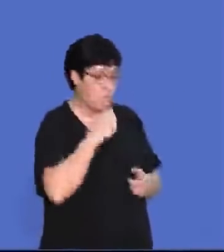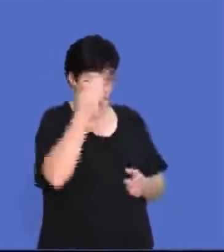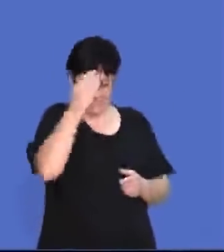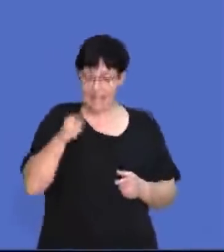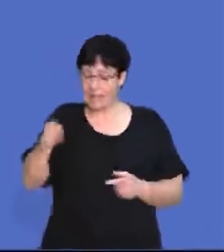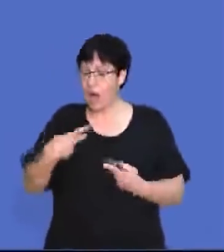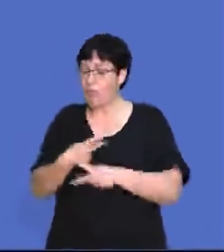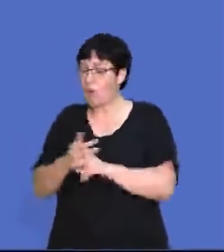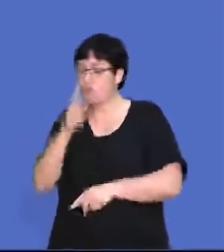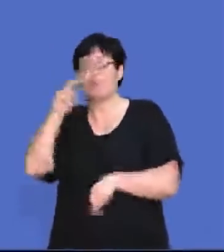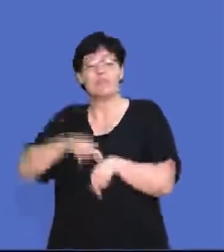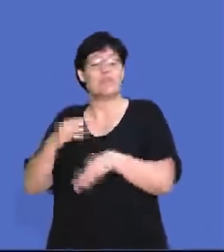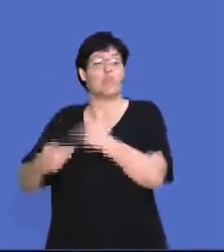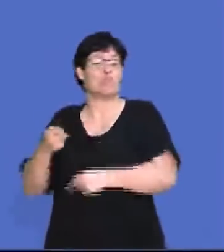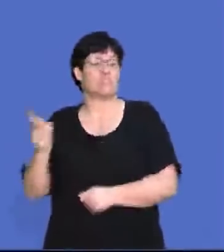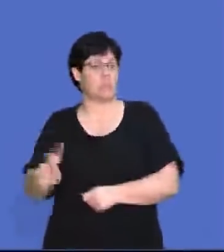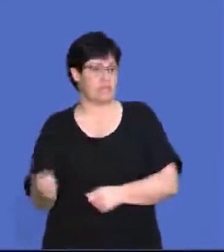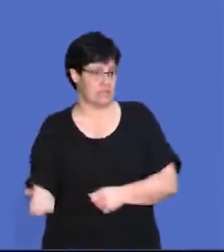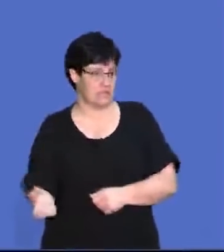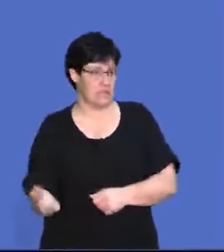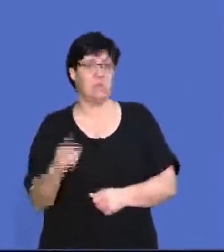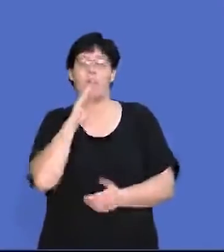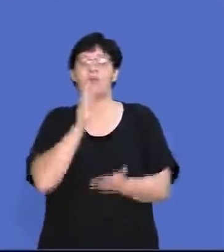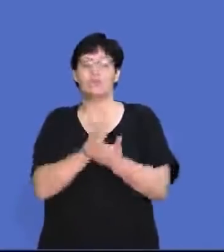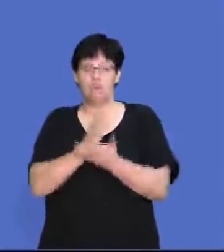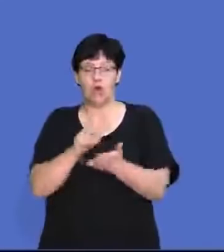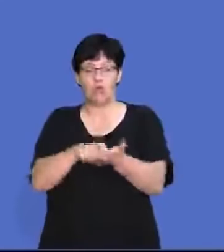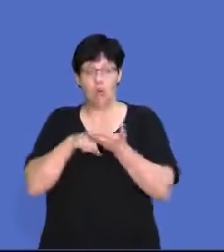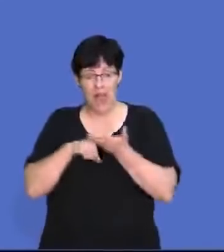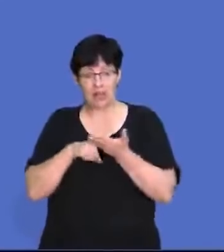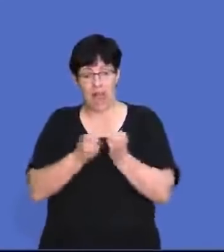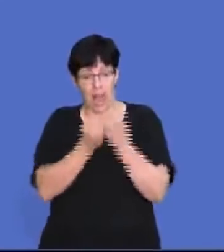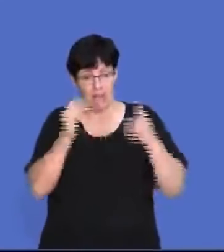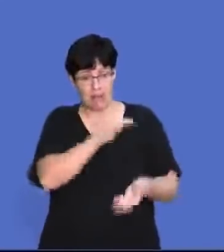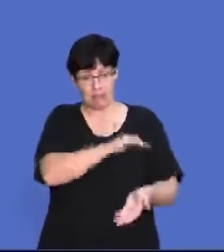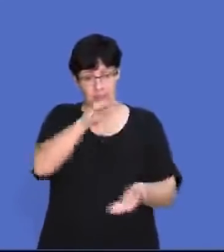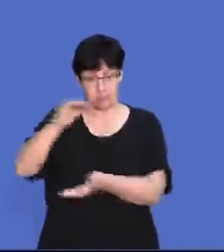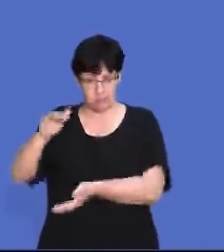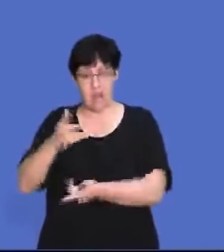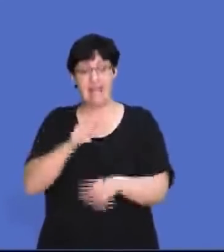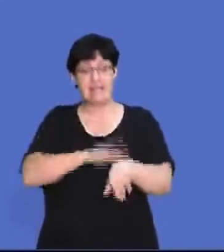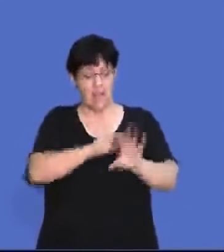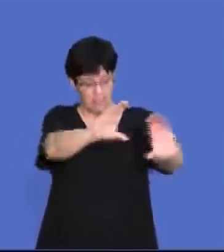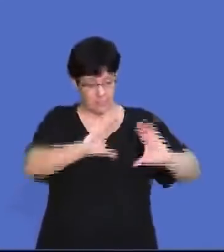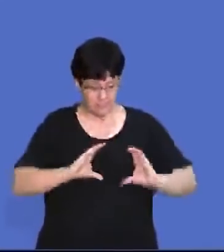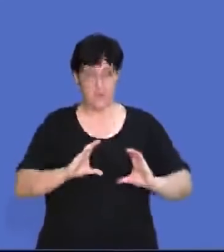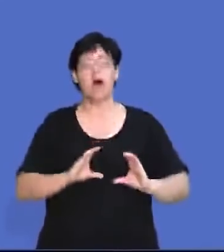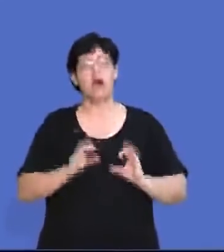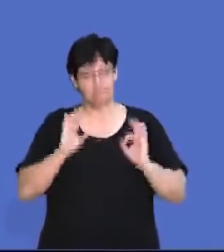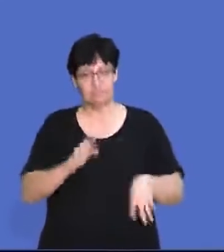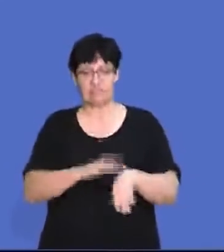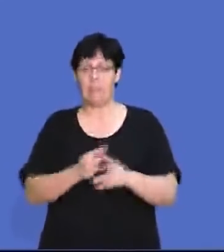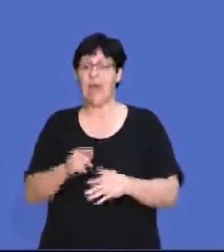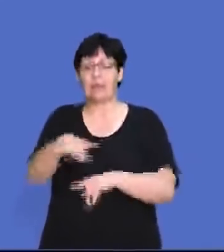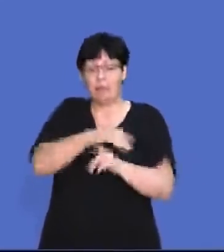of the production process. And we should always make sure that we have the required quantities should be delivered at the